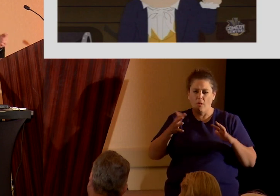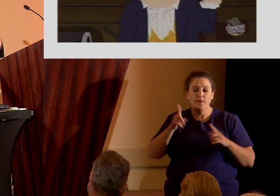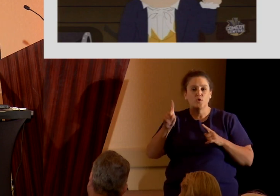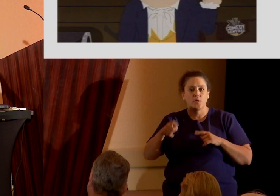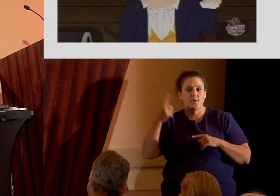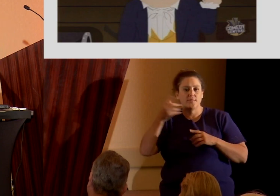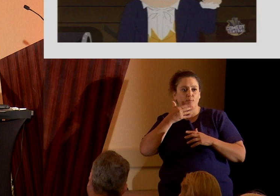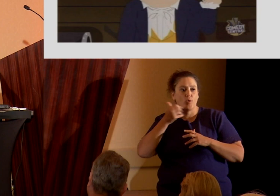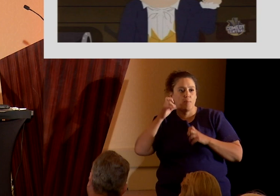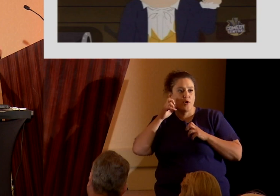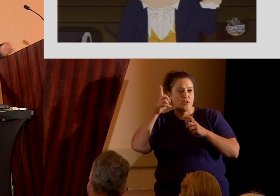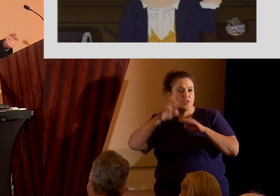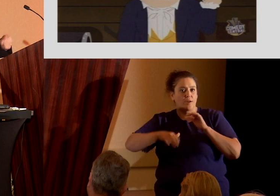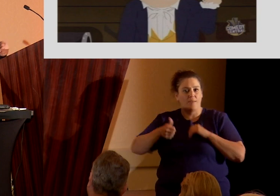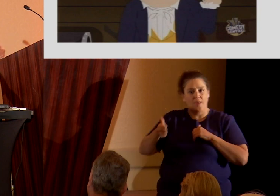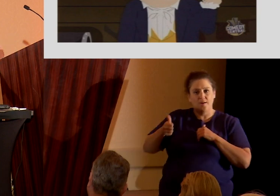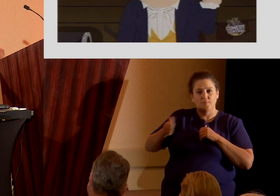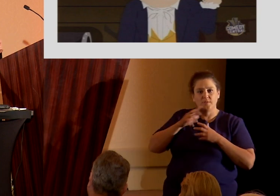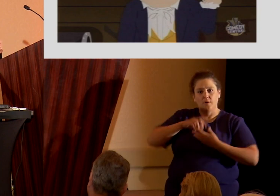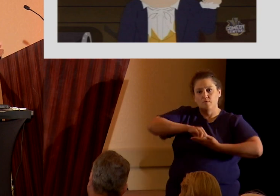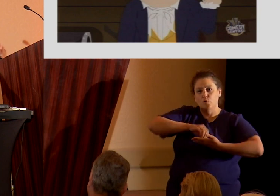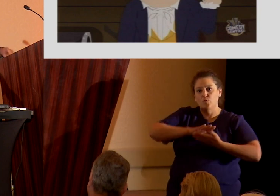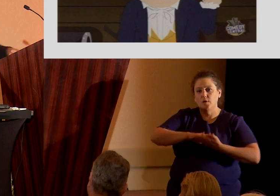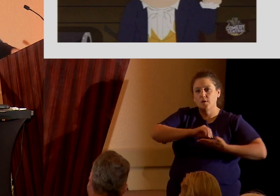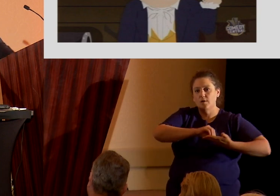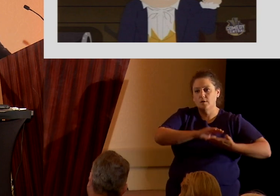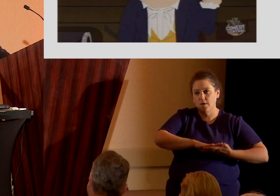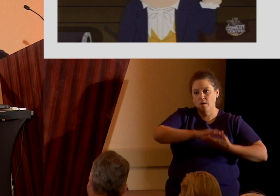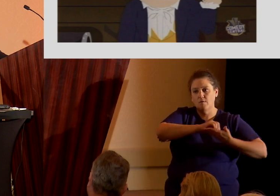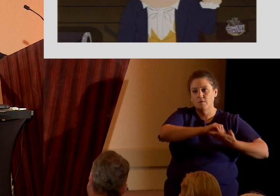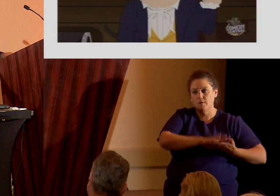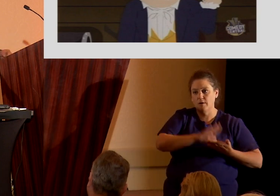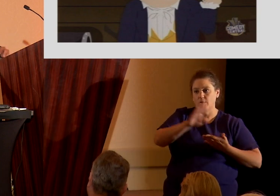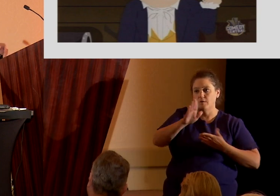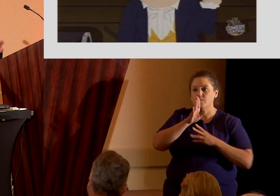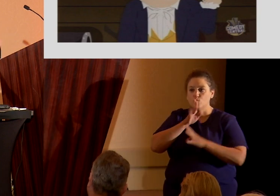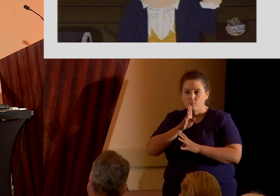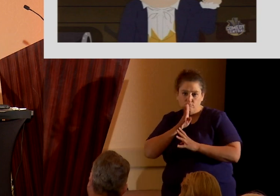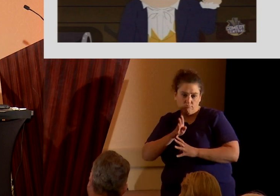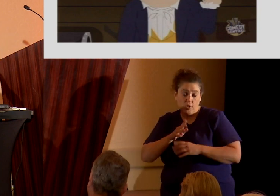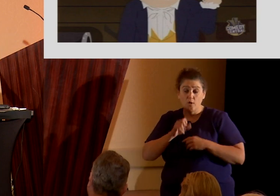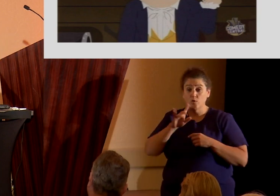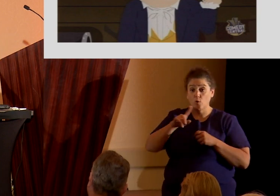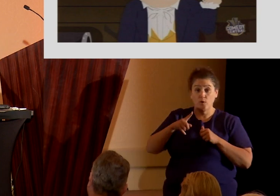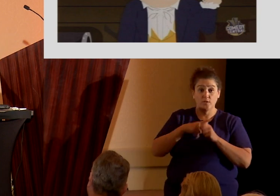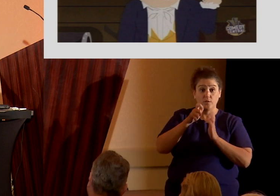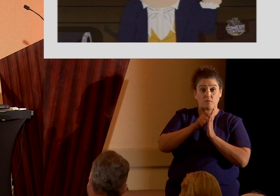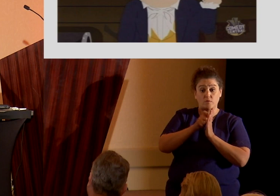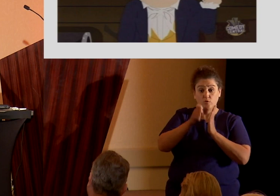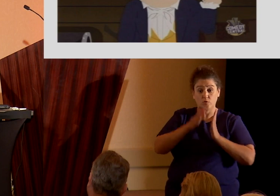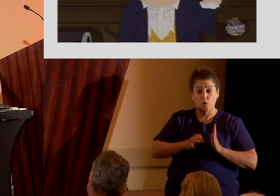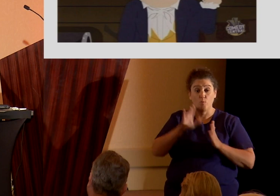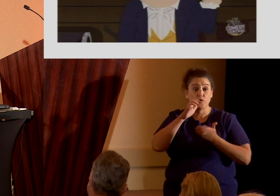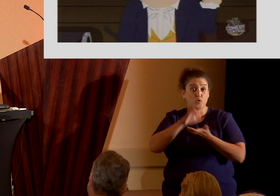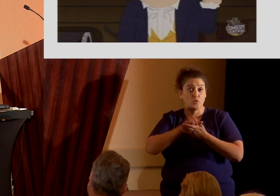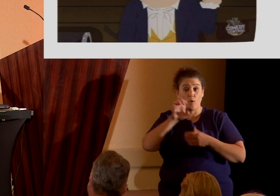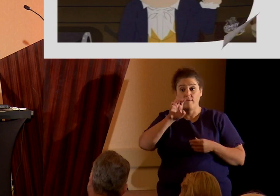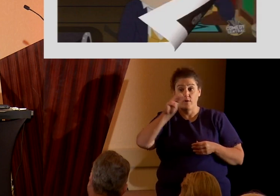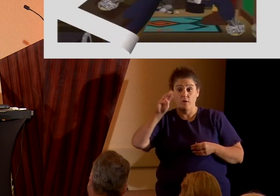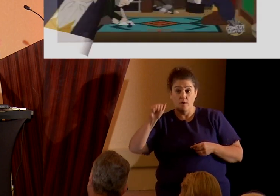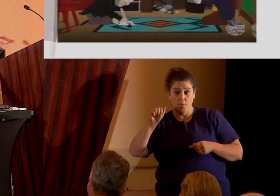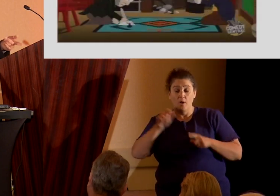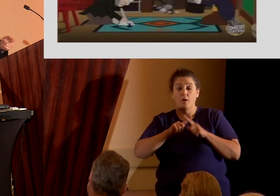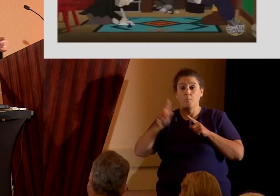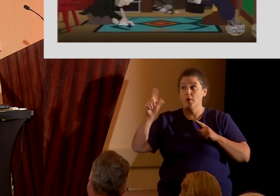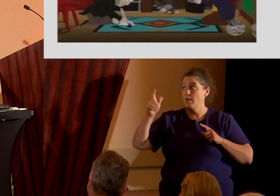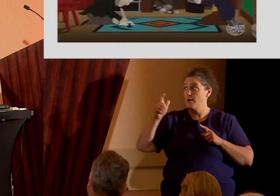someone better educated than himself to take down his inspired dictation. So his first scribe was his wife, Emma. But later he cajoled